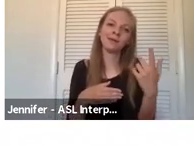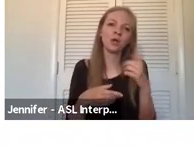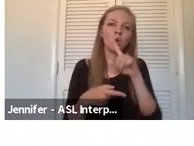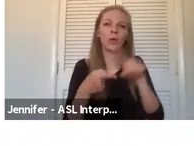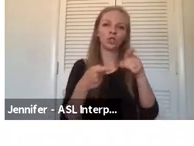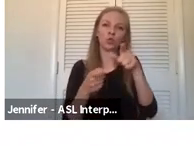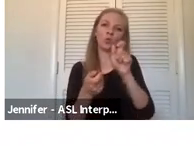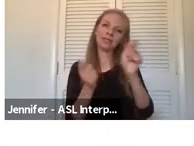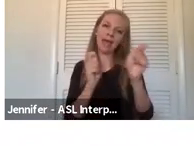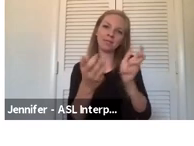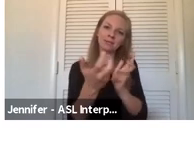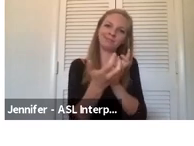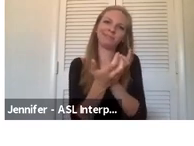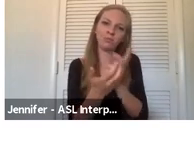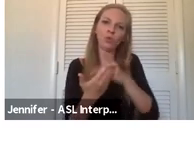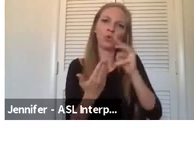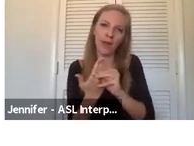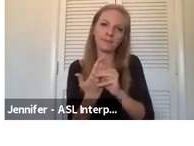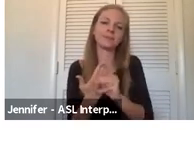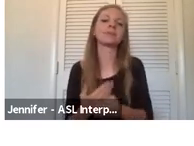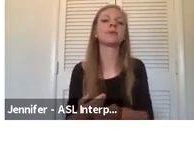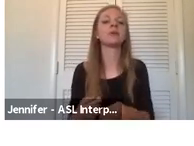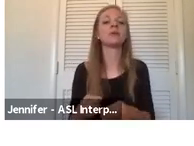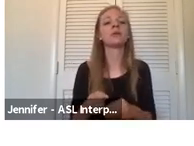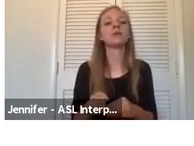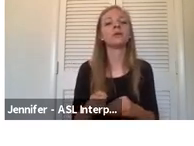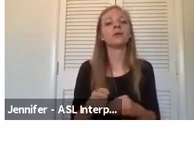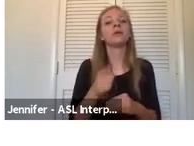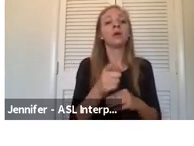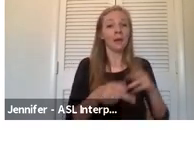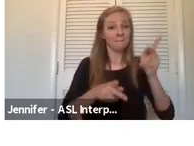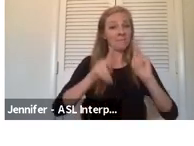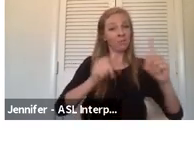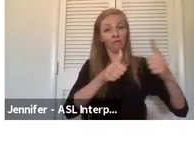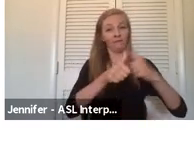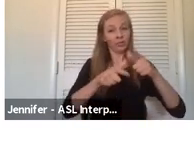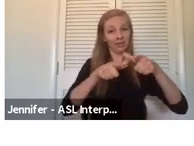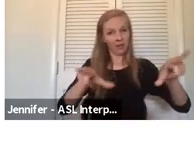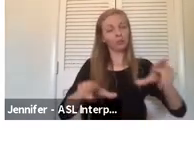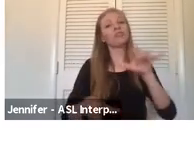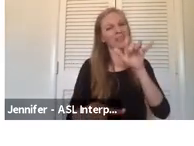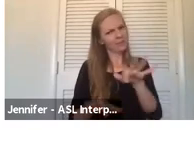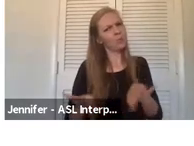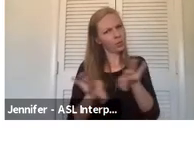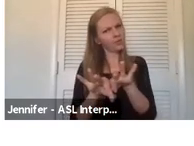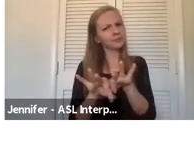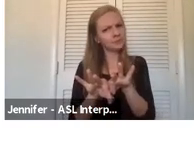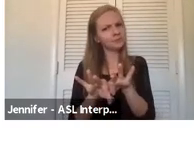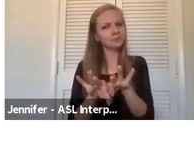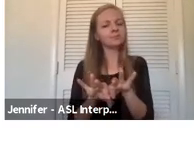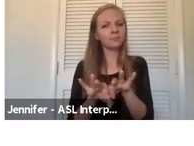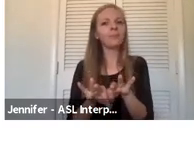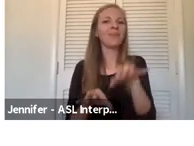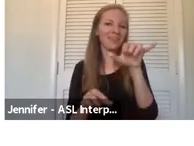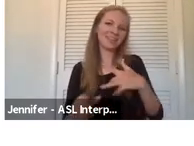programs. Using people's first language is something that is important. And that's